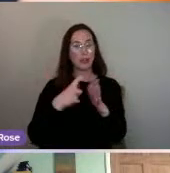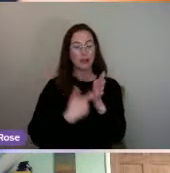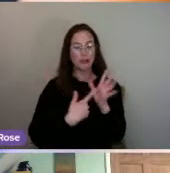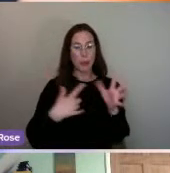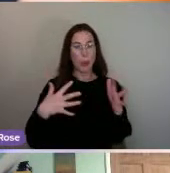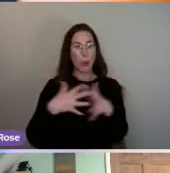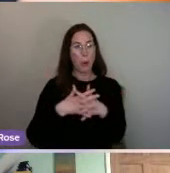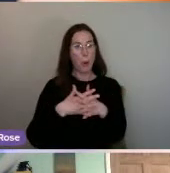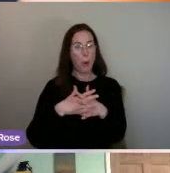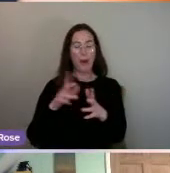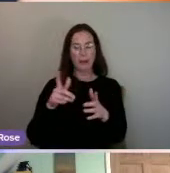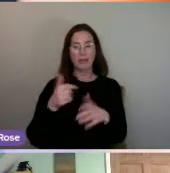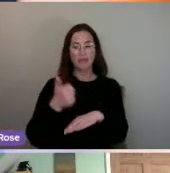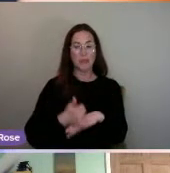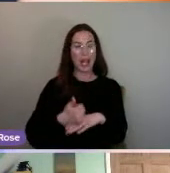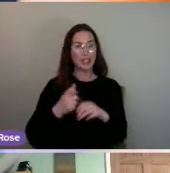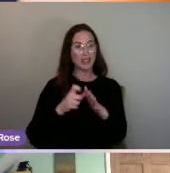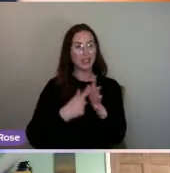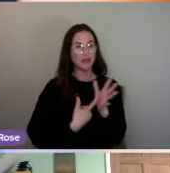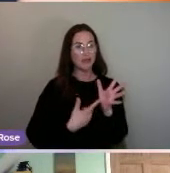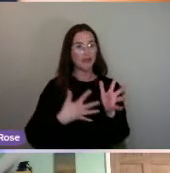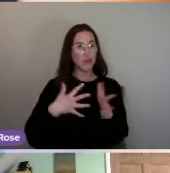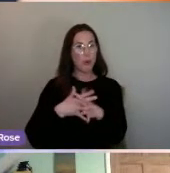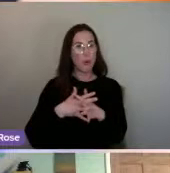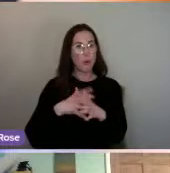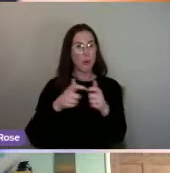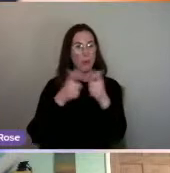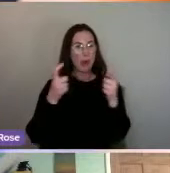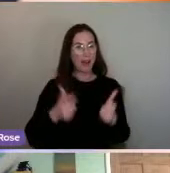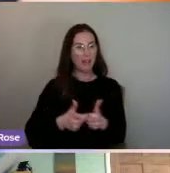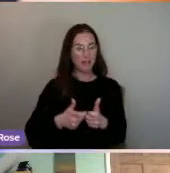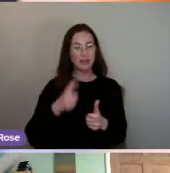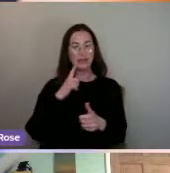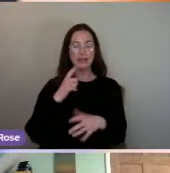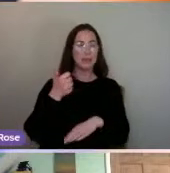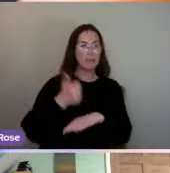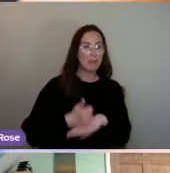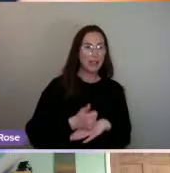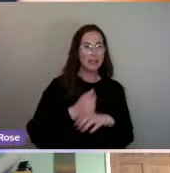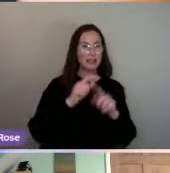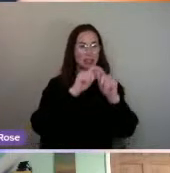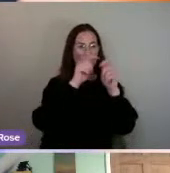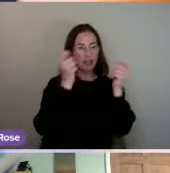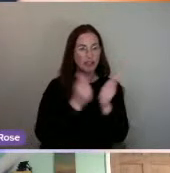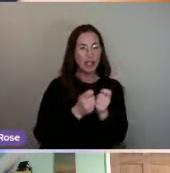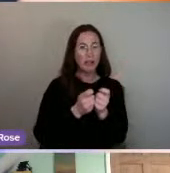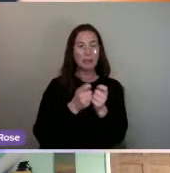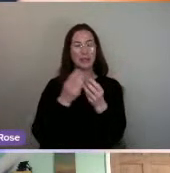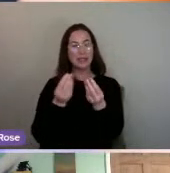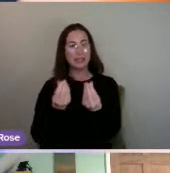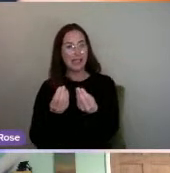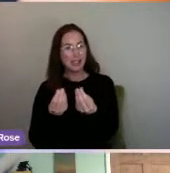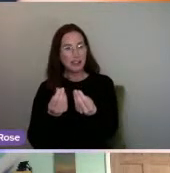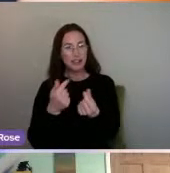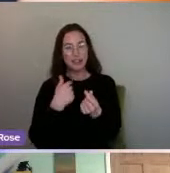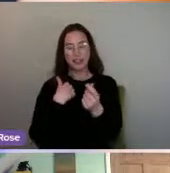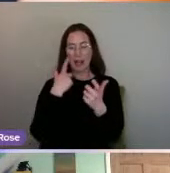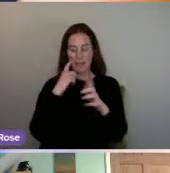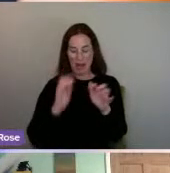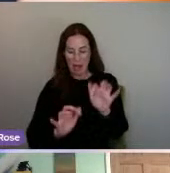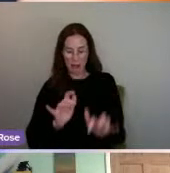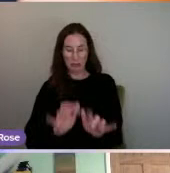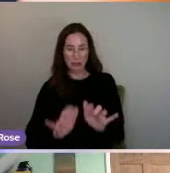package. And there are some basic shapes in there and textures, and I found I could use the